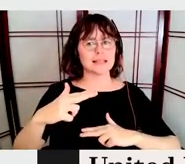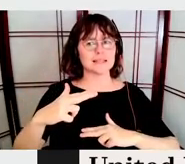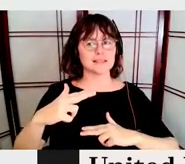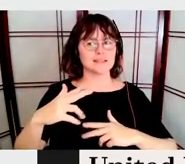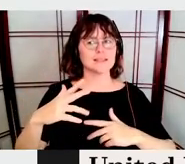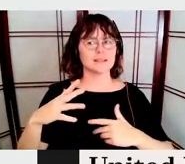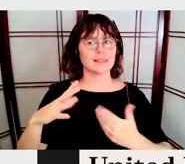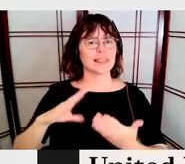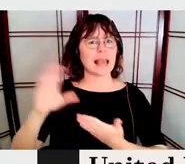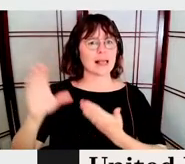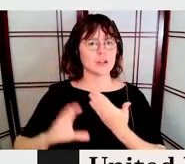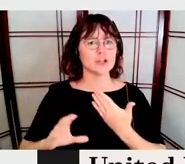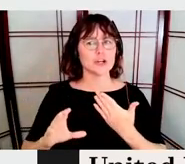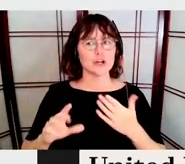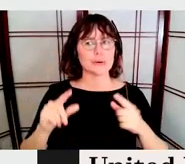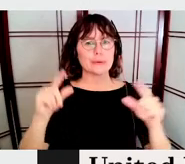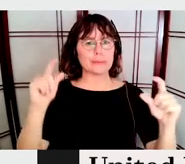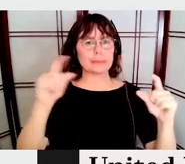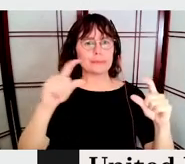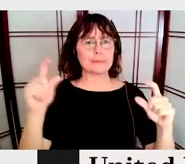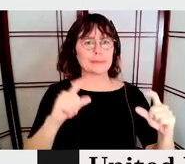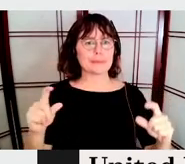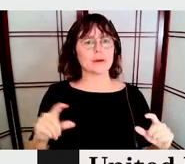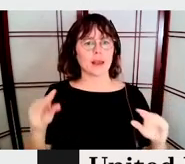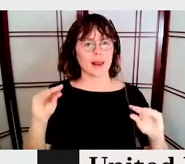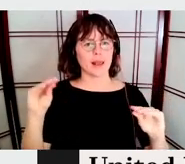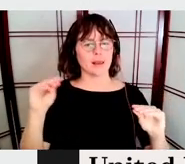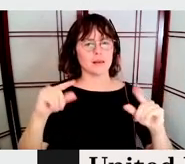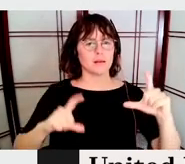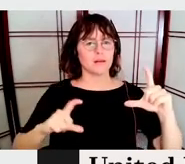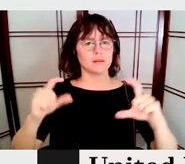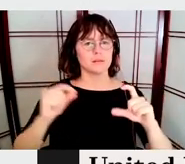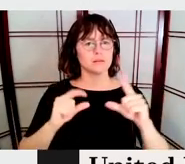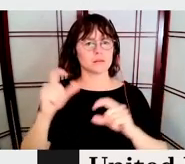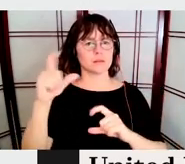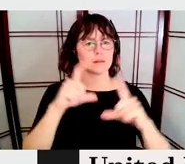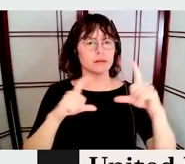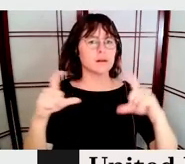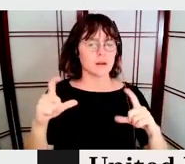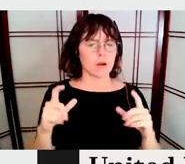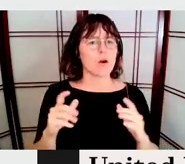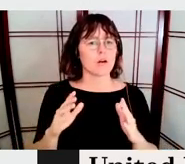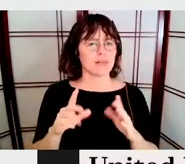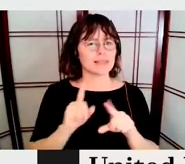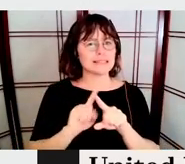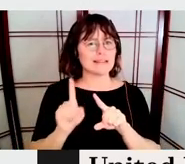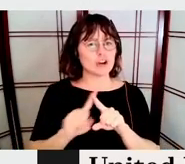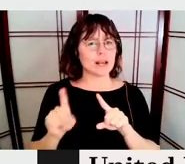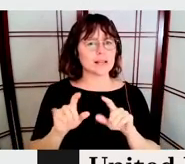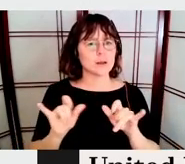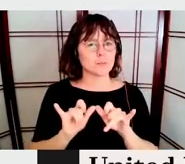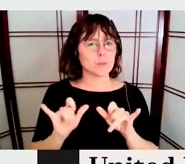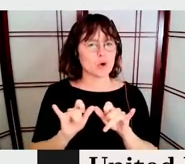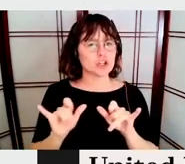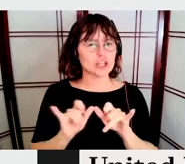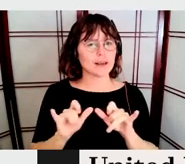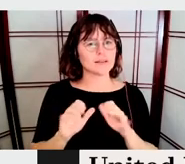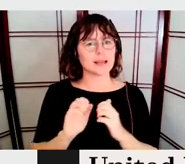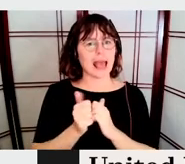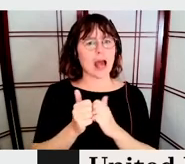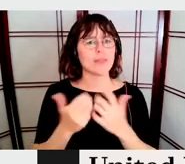he made a, uh, lovely animation of how these, um, proportions relate to each other.